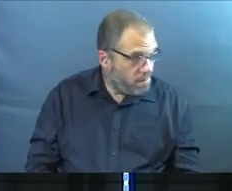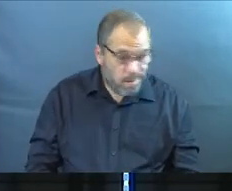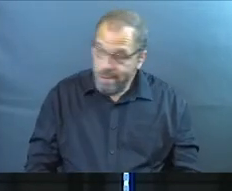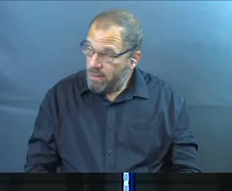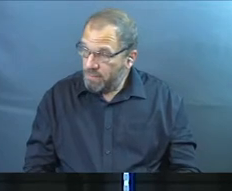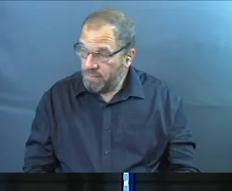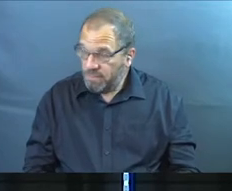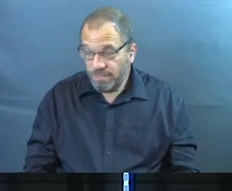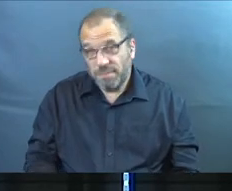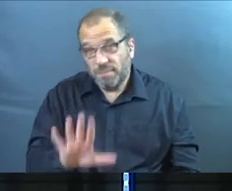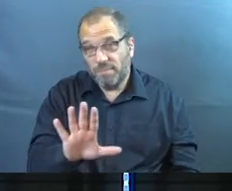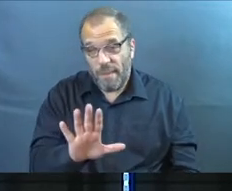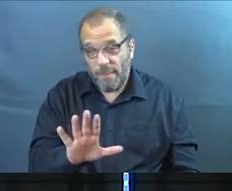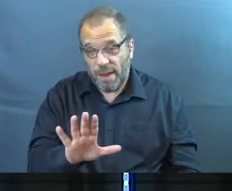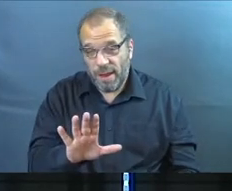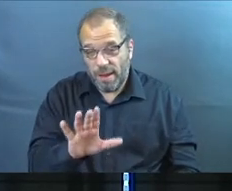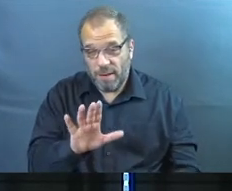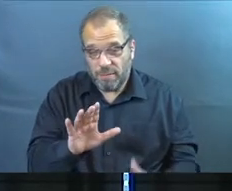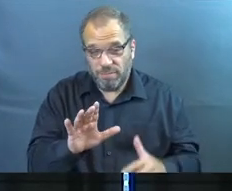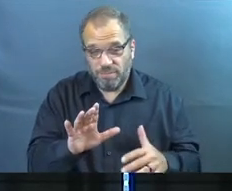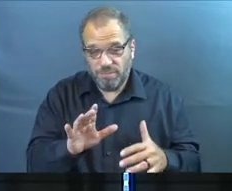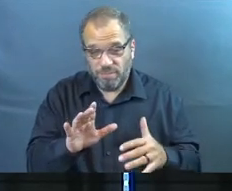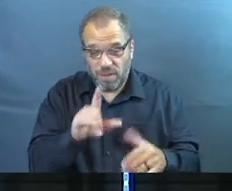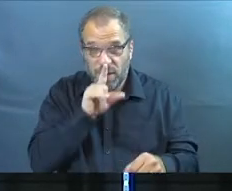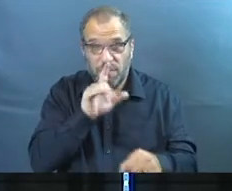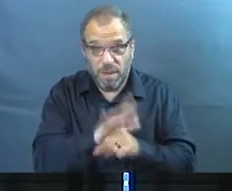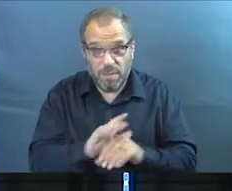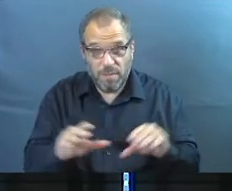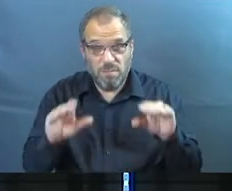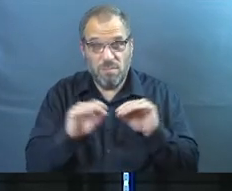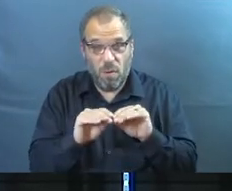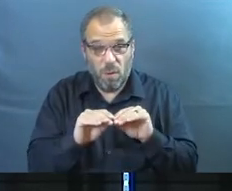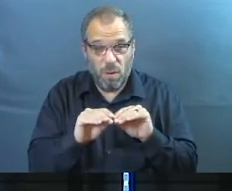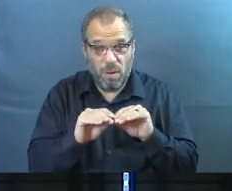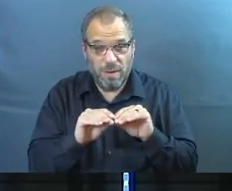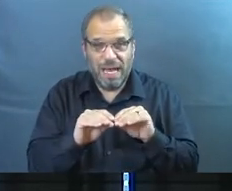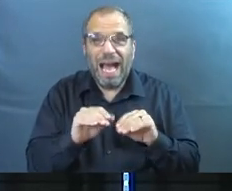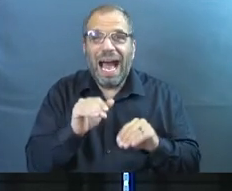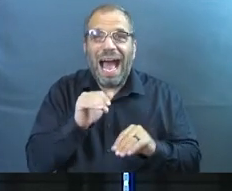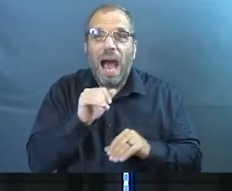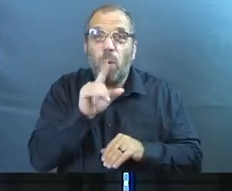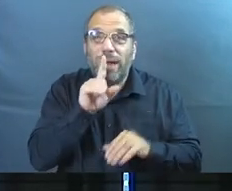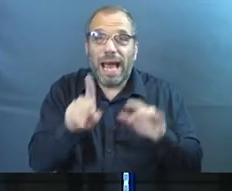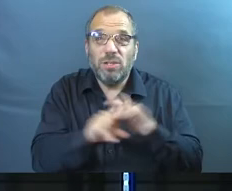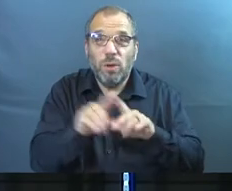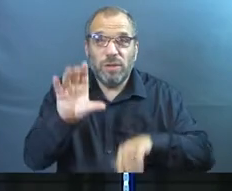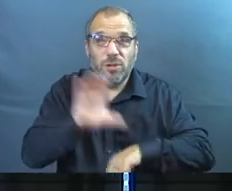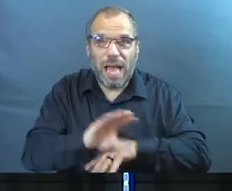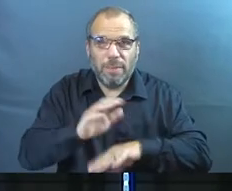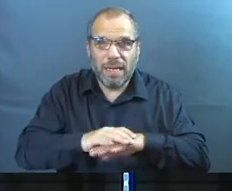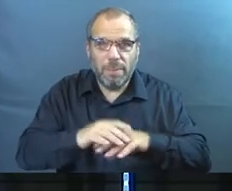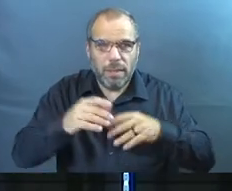maybe your commitment, your next commitment needs to be that I'm not going to be in ninja mode on Sundays.